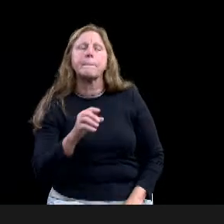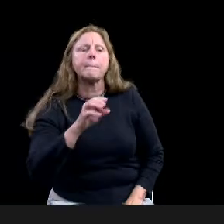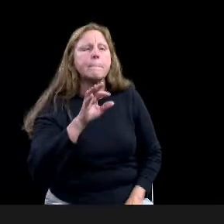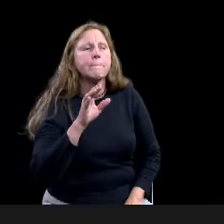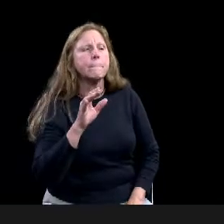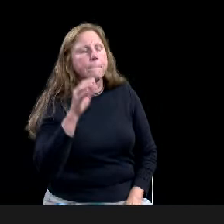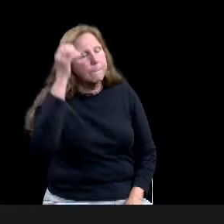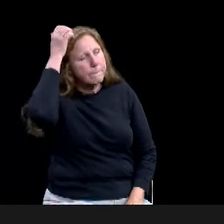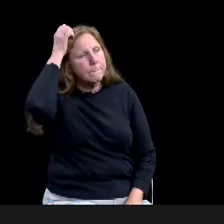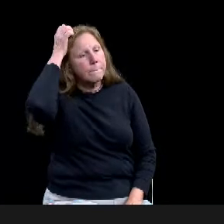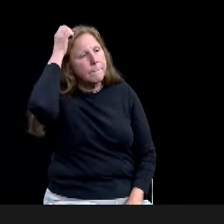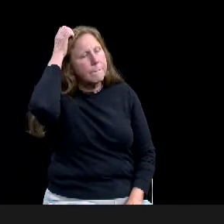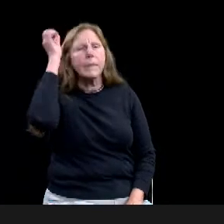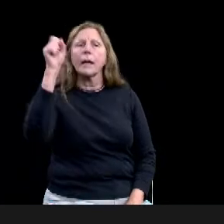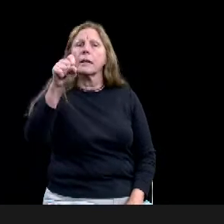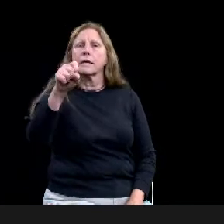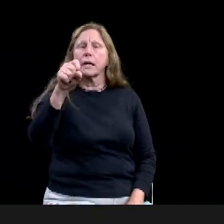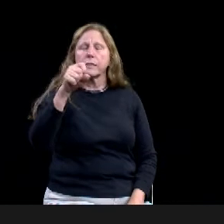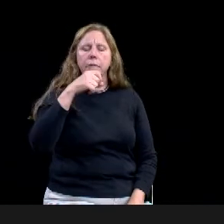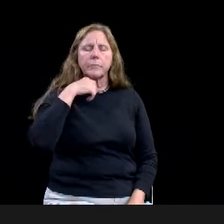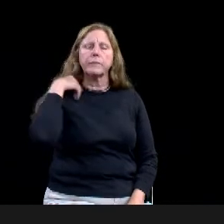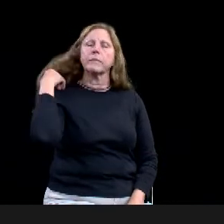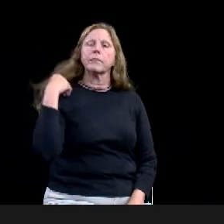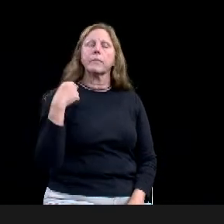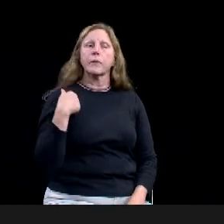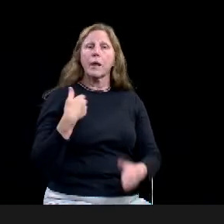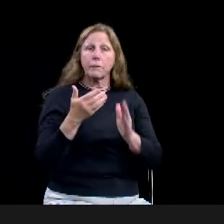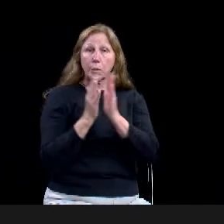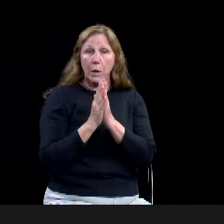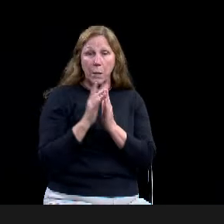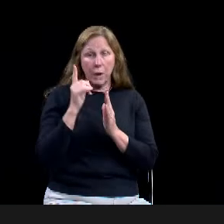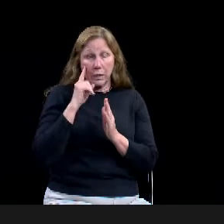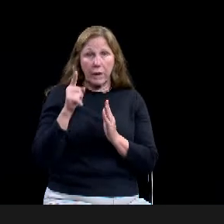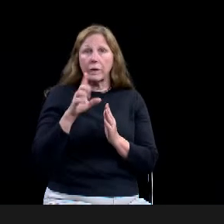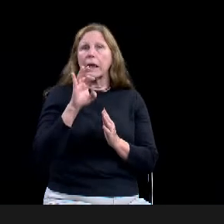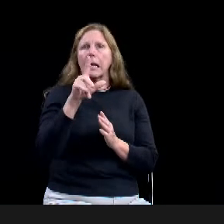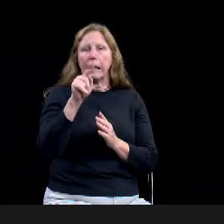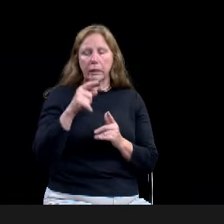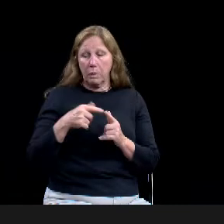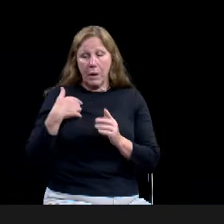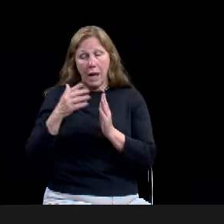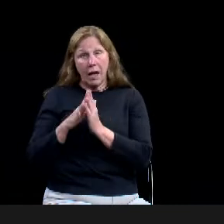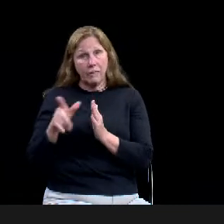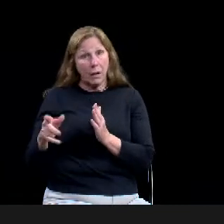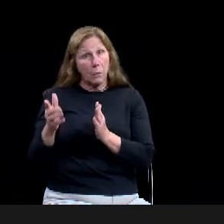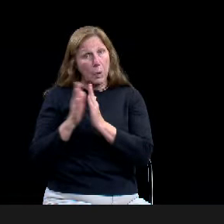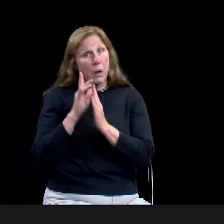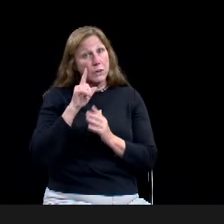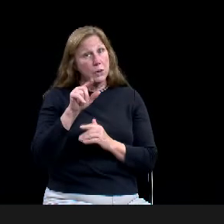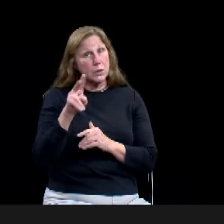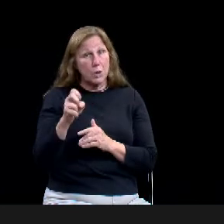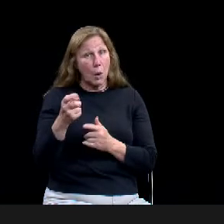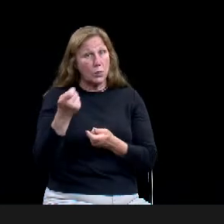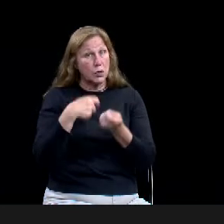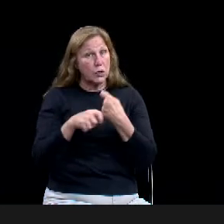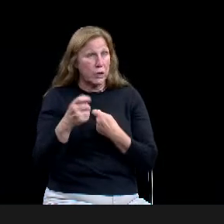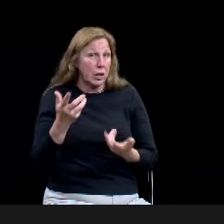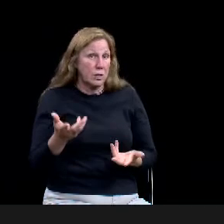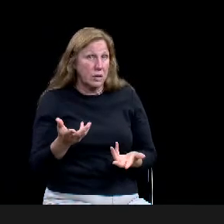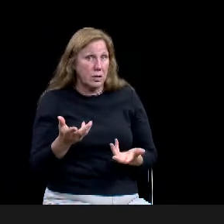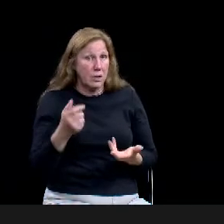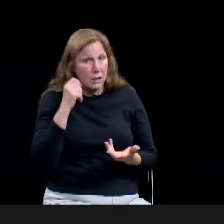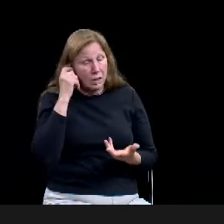if, if I'm understanding you're right, wanting to take a pause and continue in this case, we would have to continue it to some certain meeting